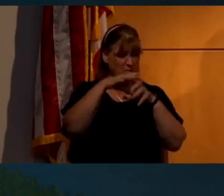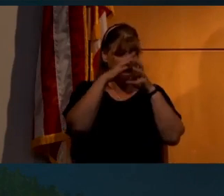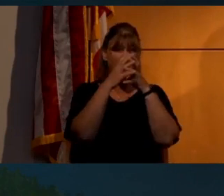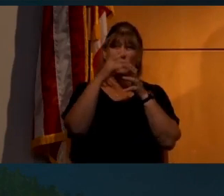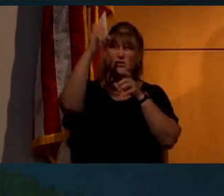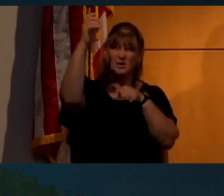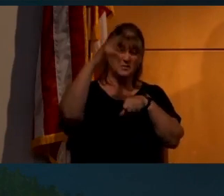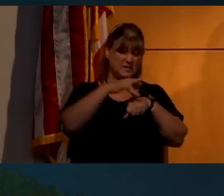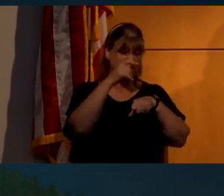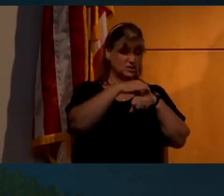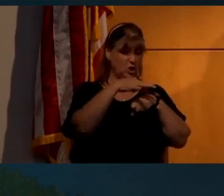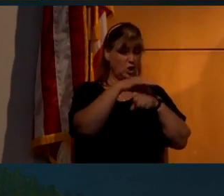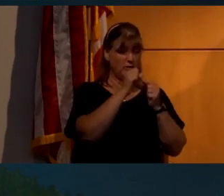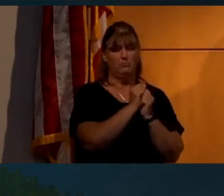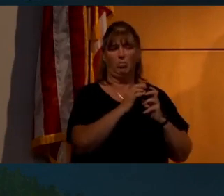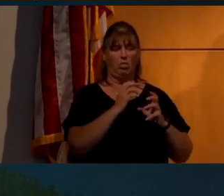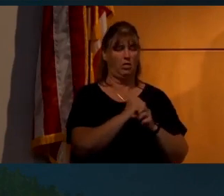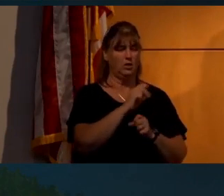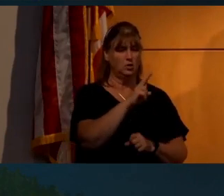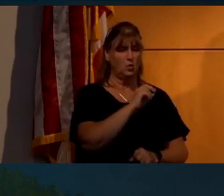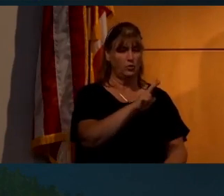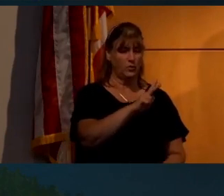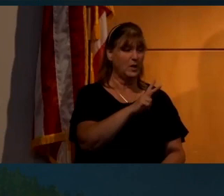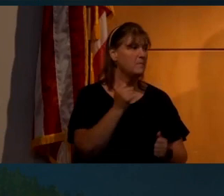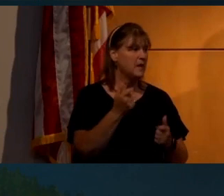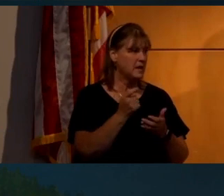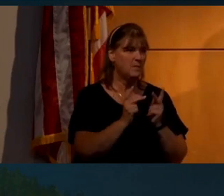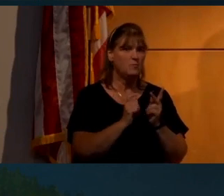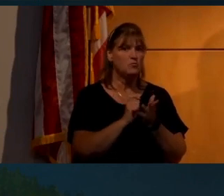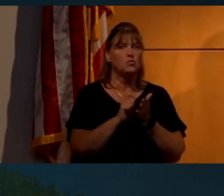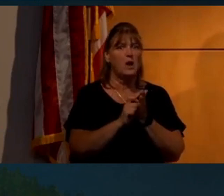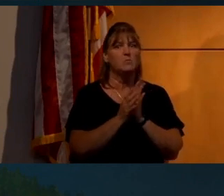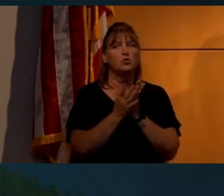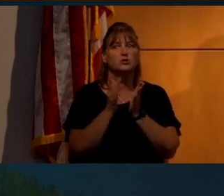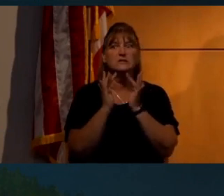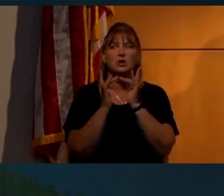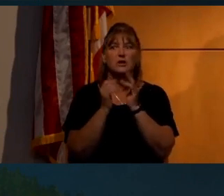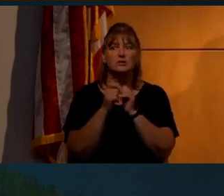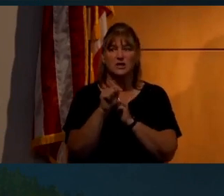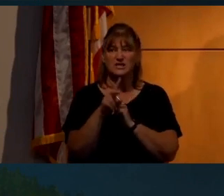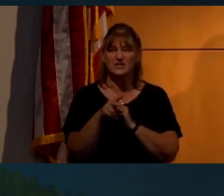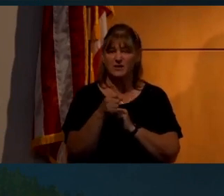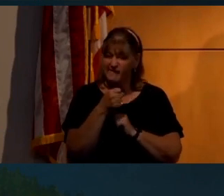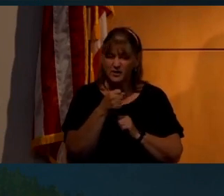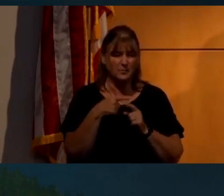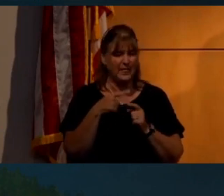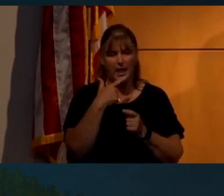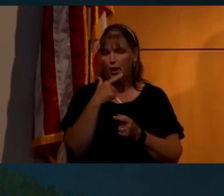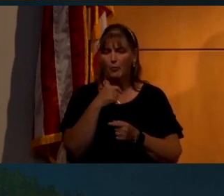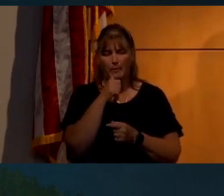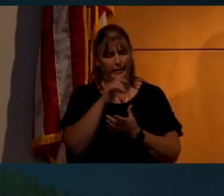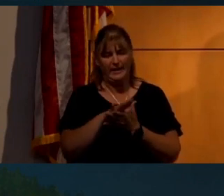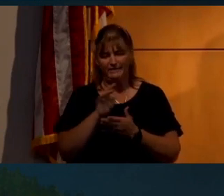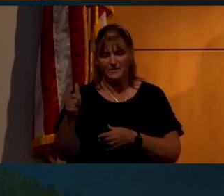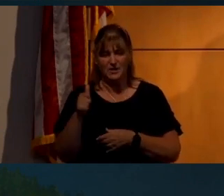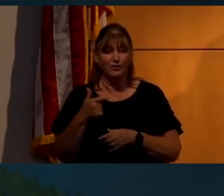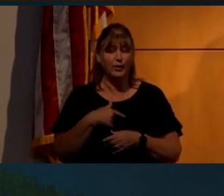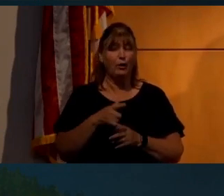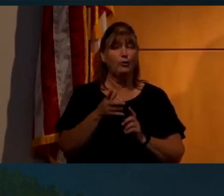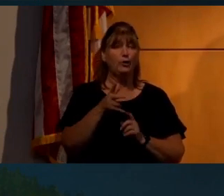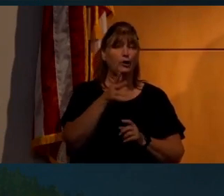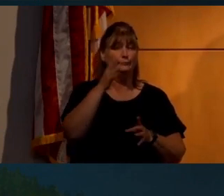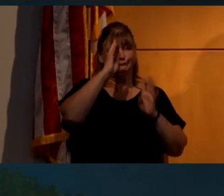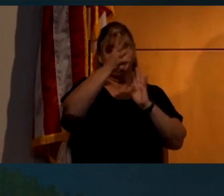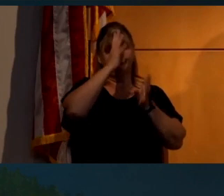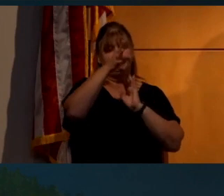the earth in 2003, a lot of folks out there writing books and internet sites and getting on TV, and they do not believe a word of what they're saying. They're just there to rake in the